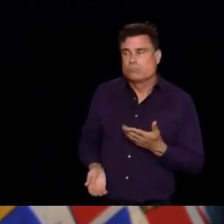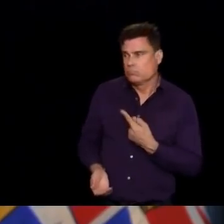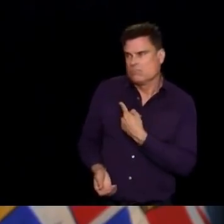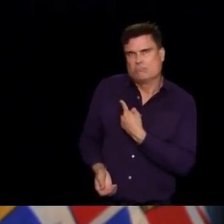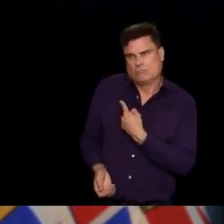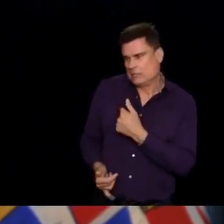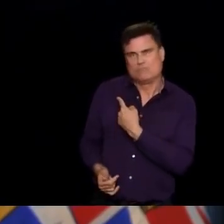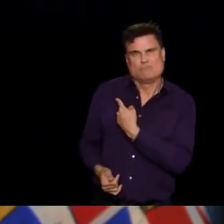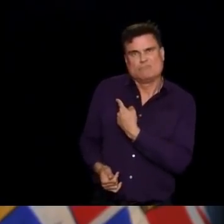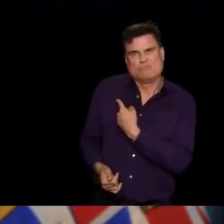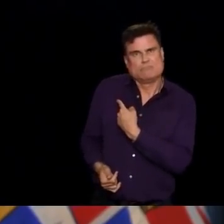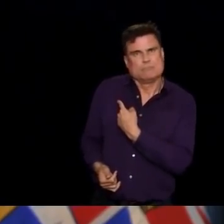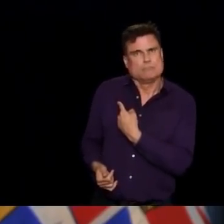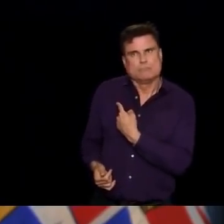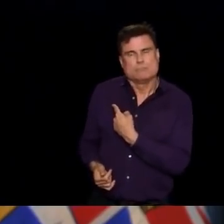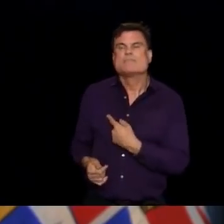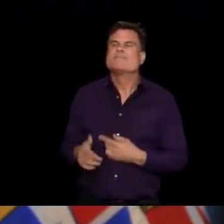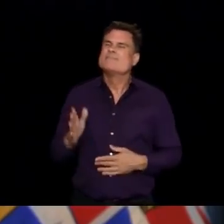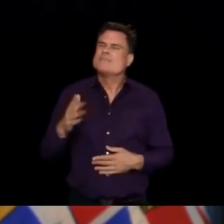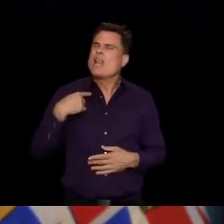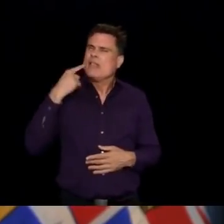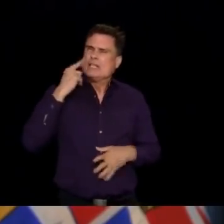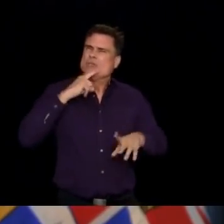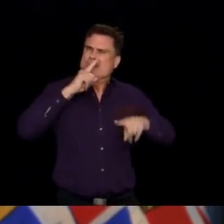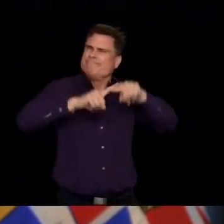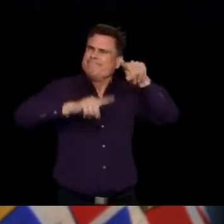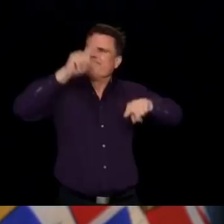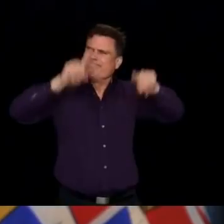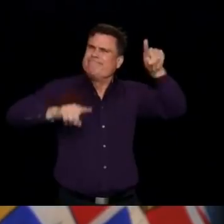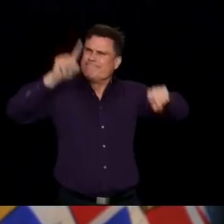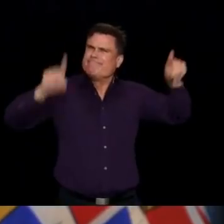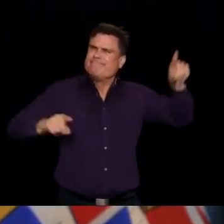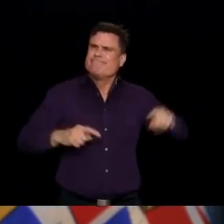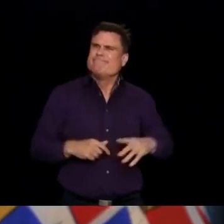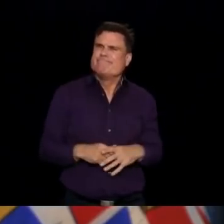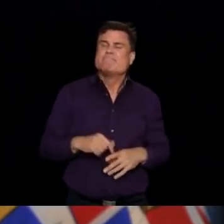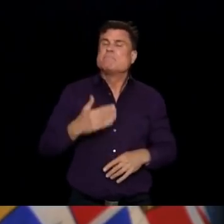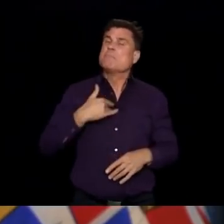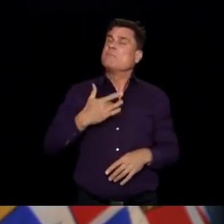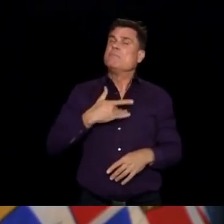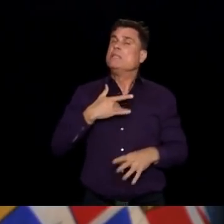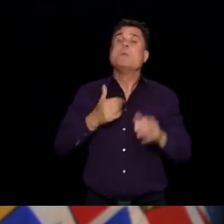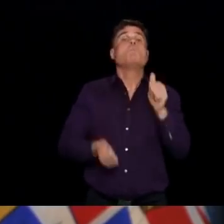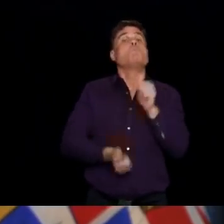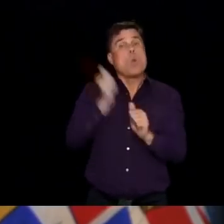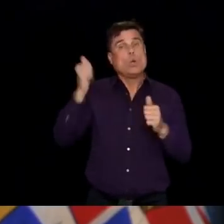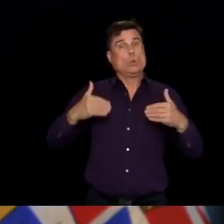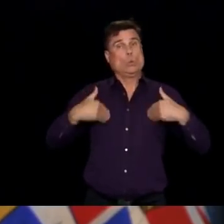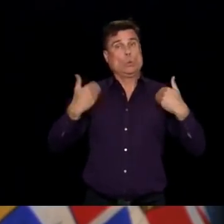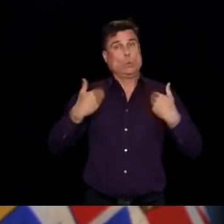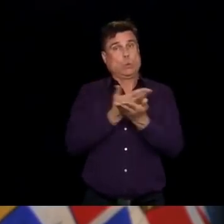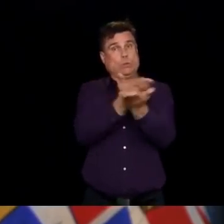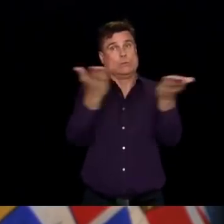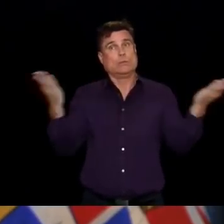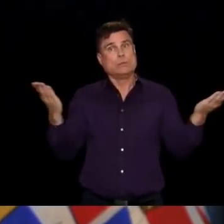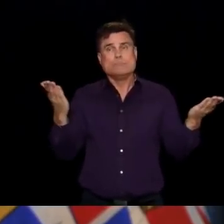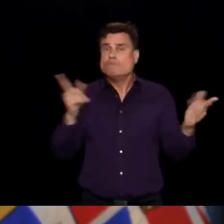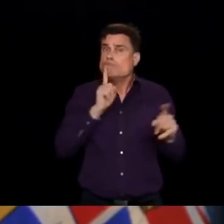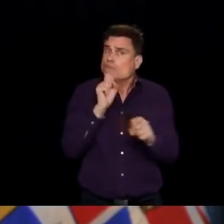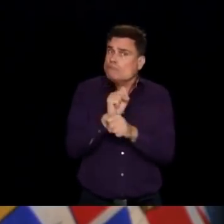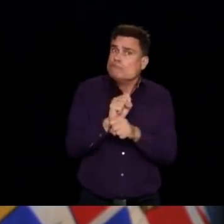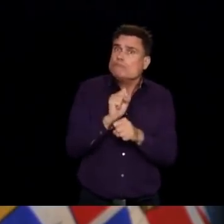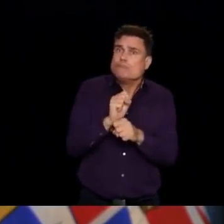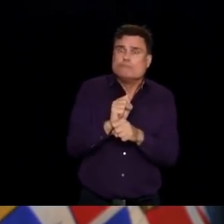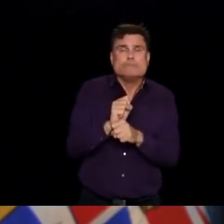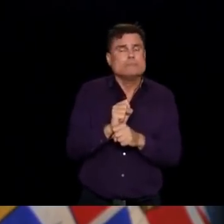does with everything, varies. And most young people are very community-minded. Many of them